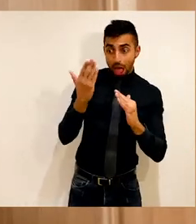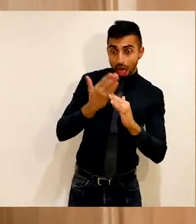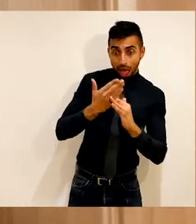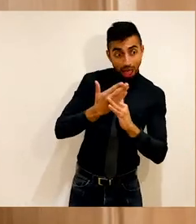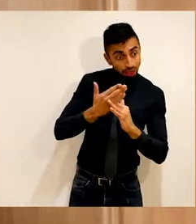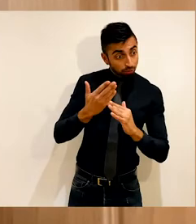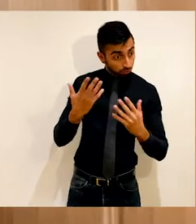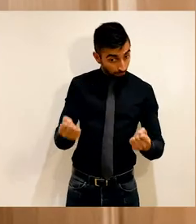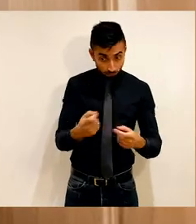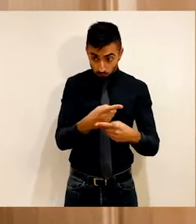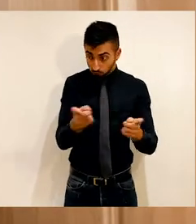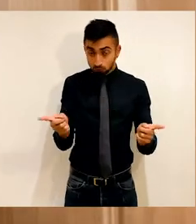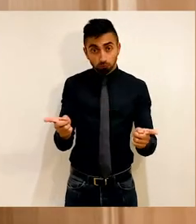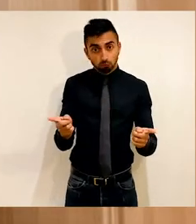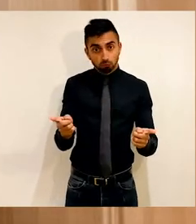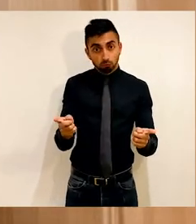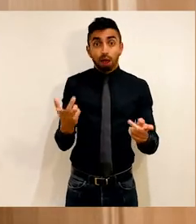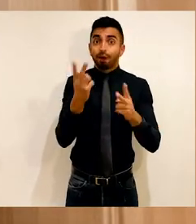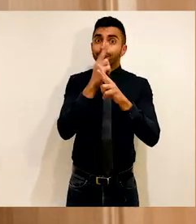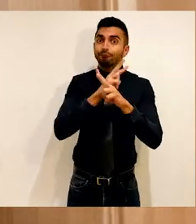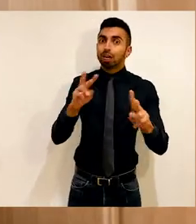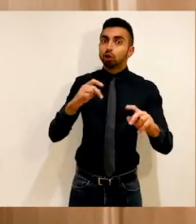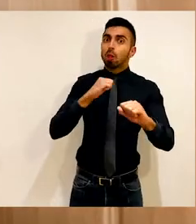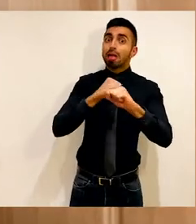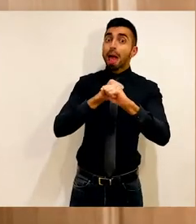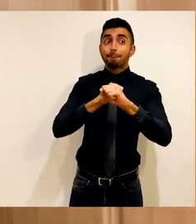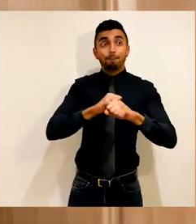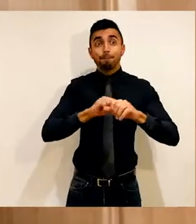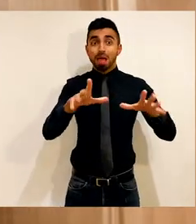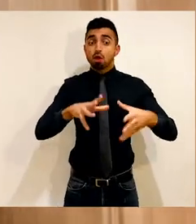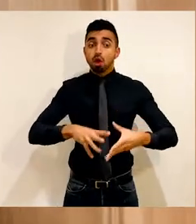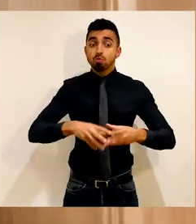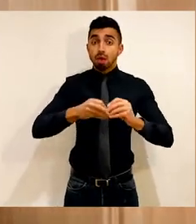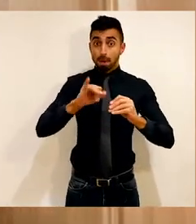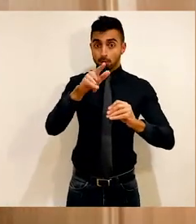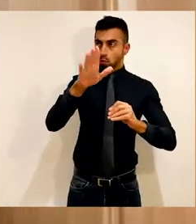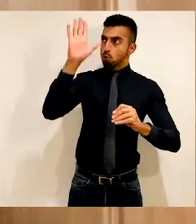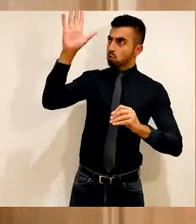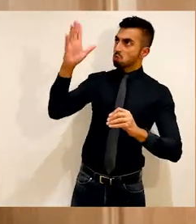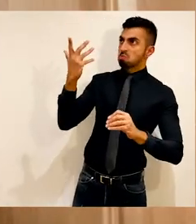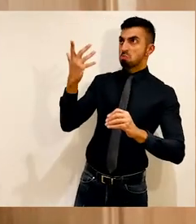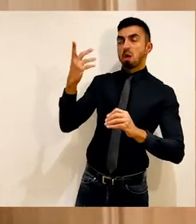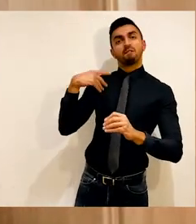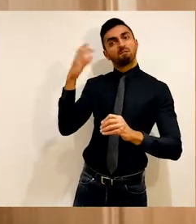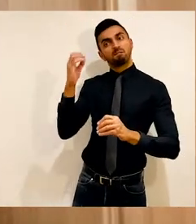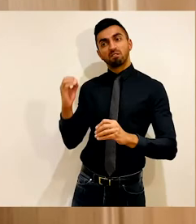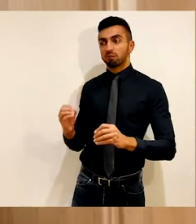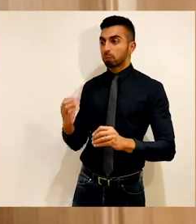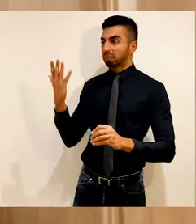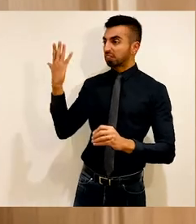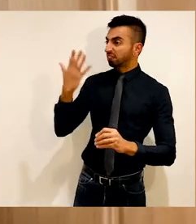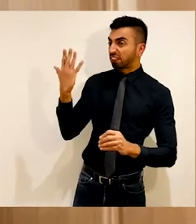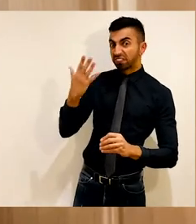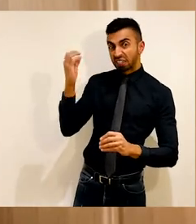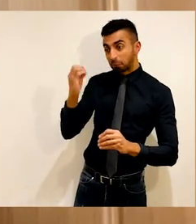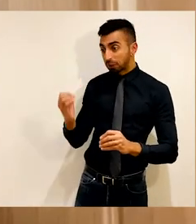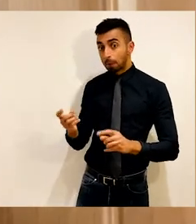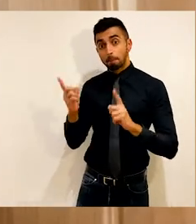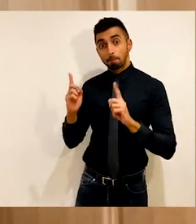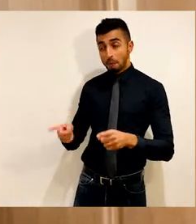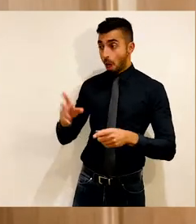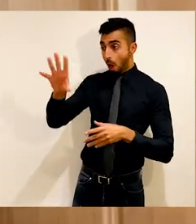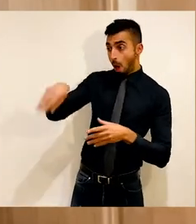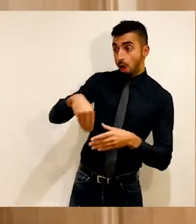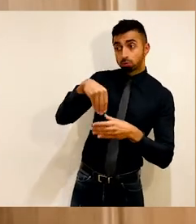If you're creating visual campaigns, maybe you could create a quota. That 15% of models, participants, production team